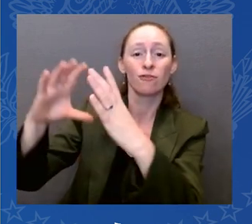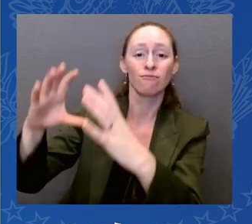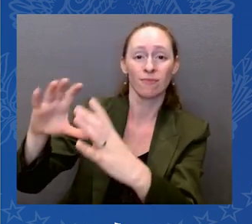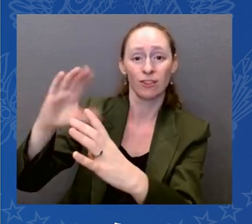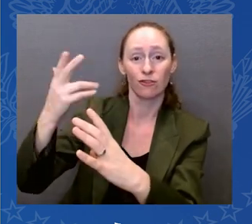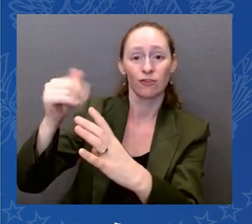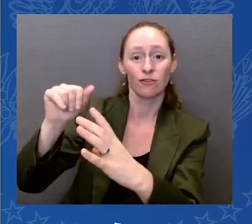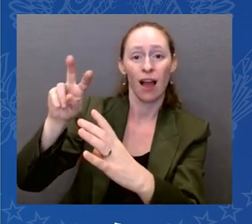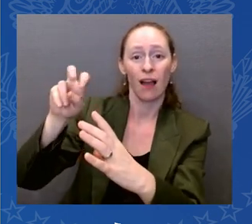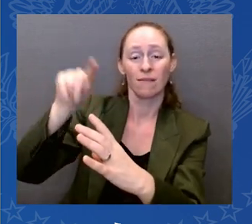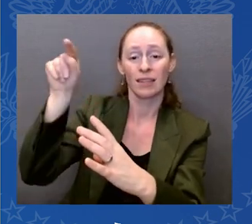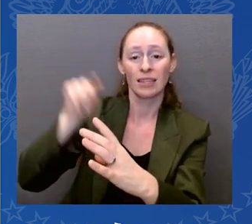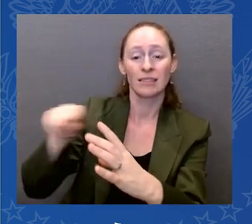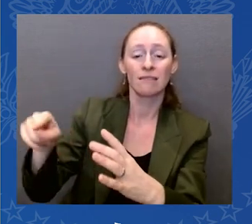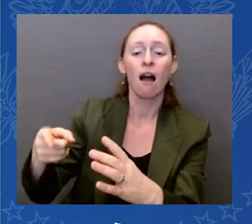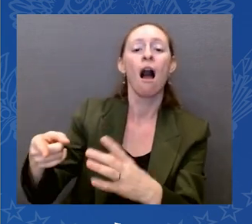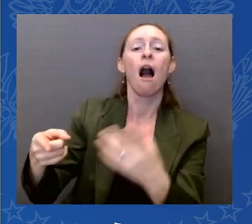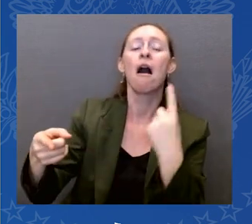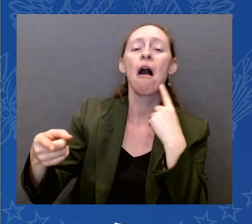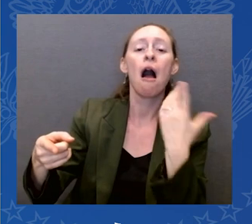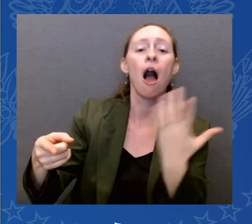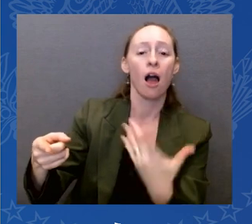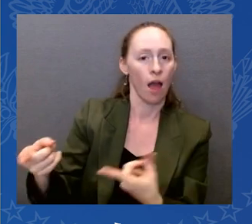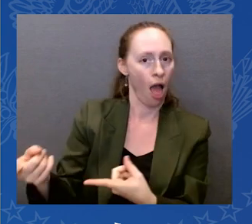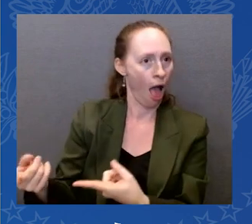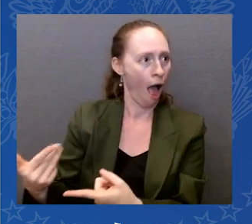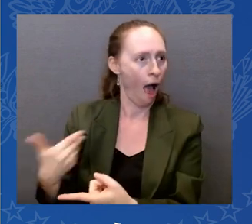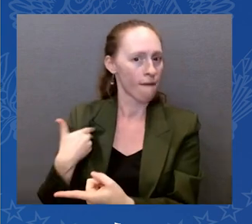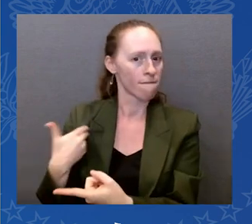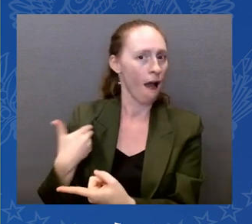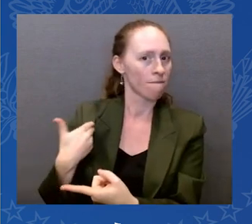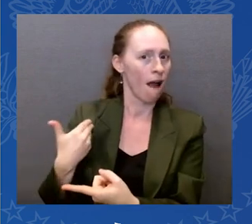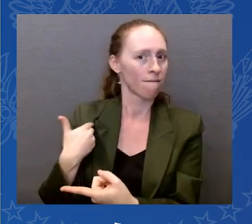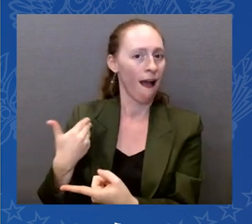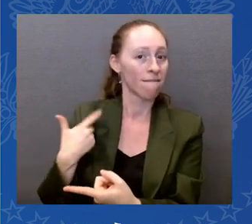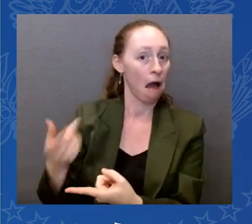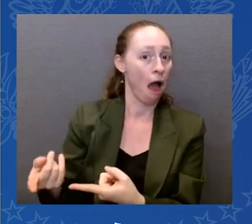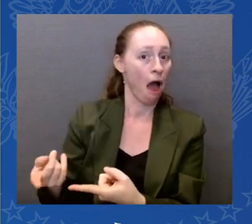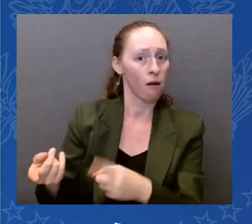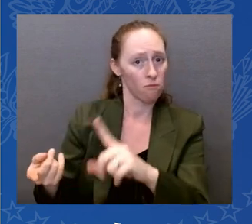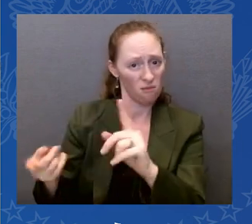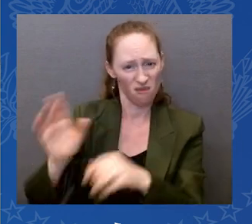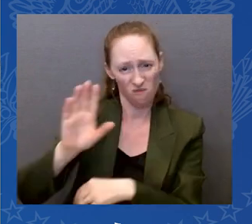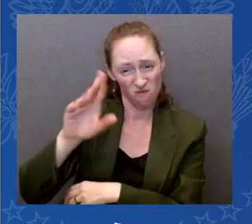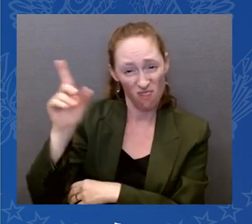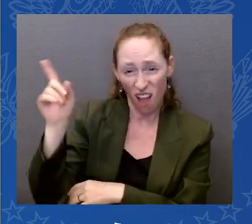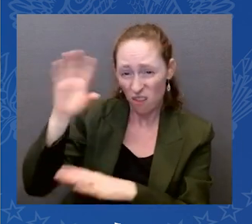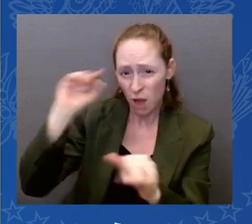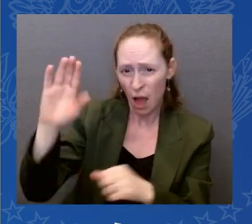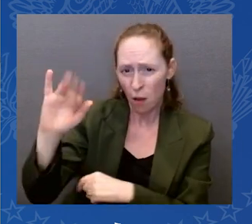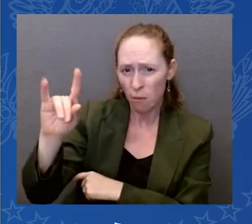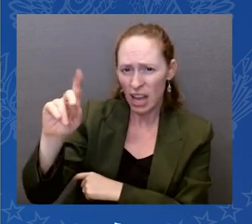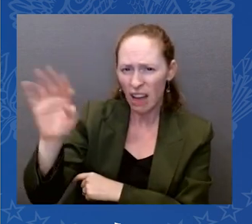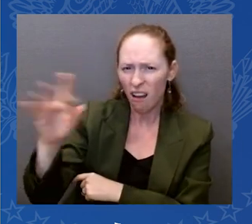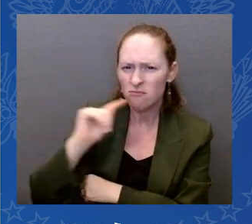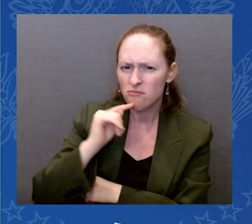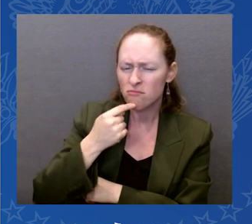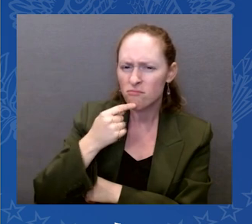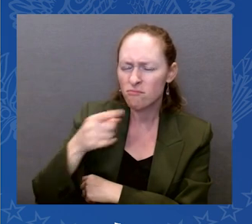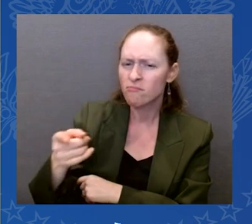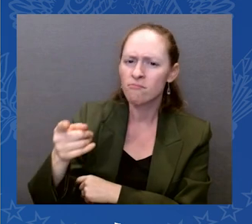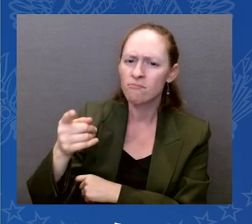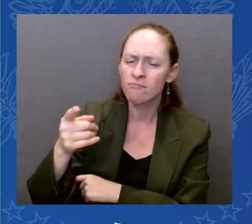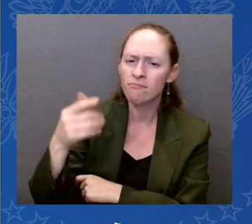to me and to everyone here tonight and to millions of people across our nation and throughout the